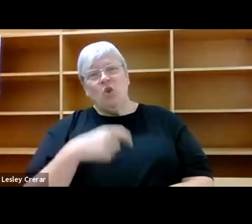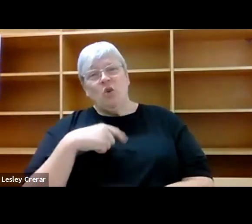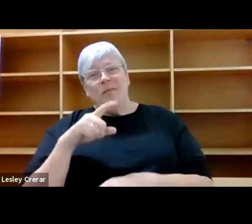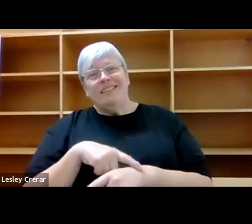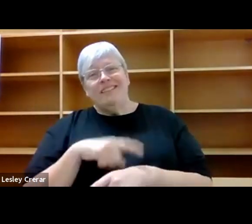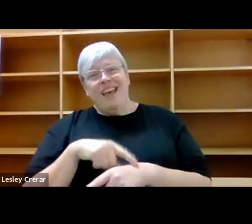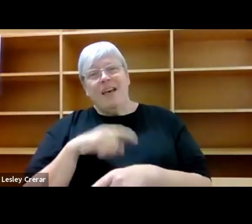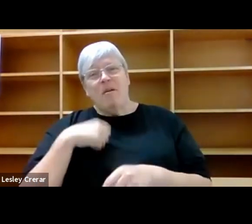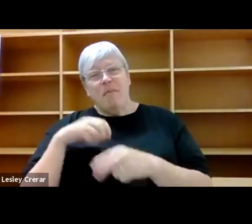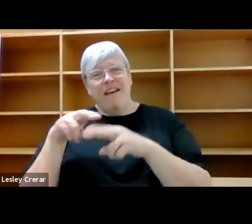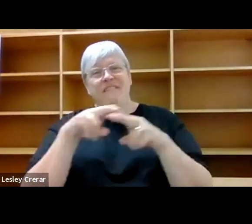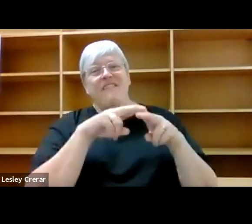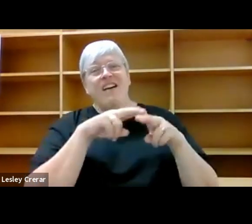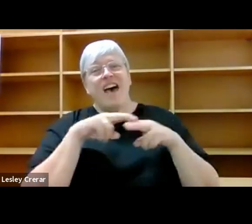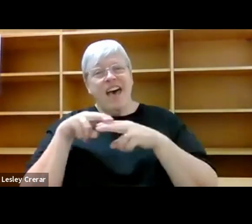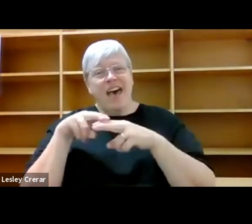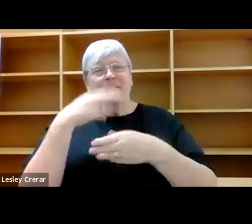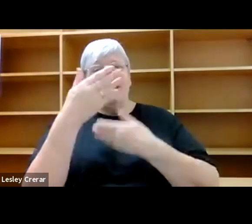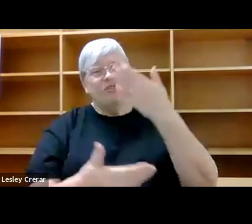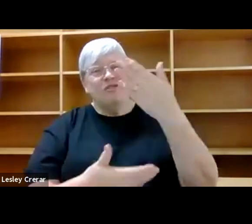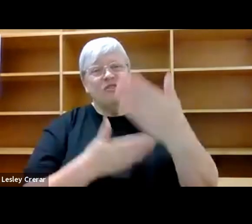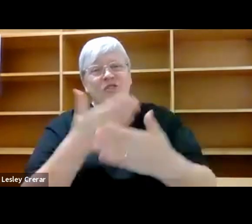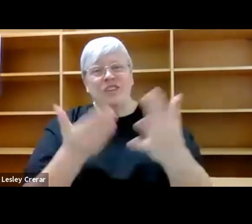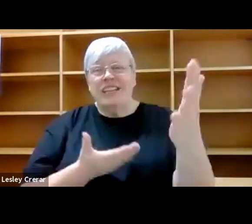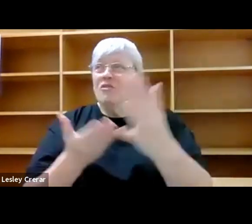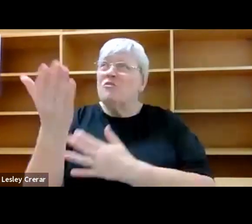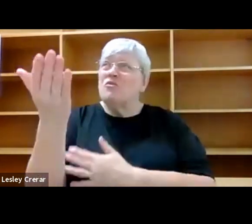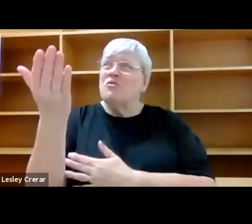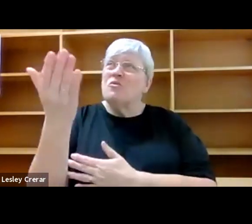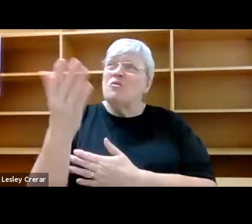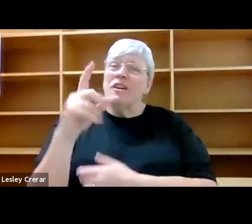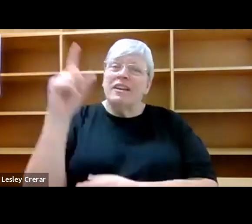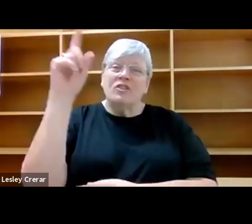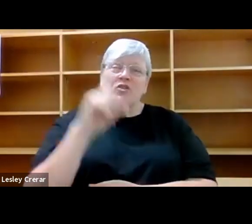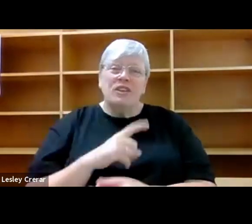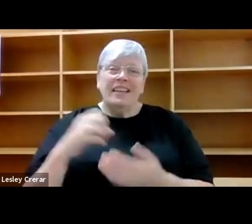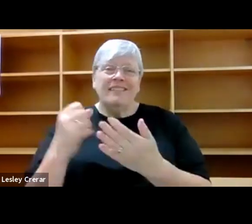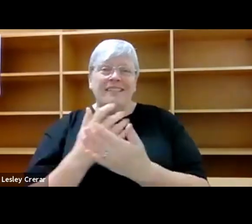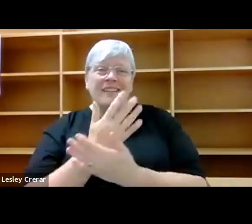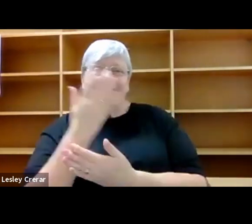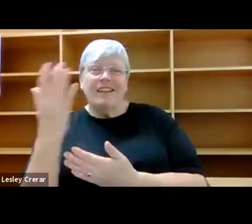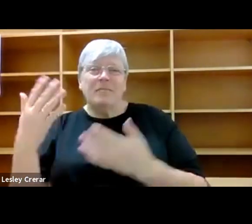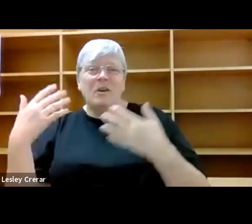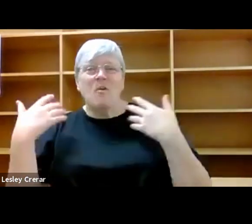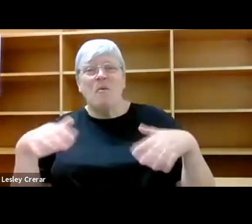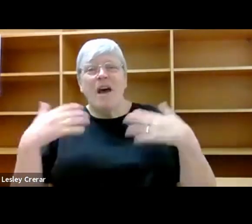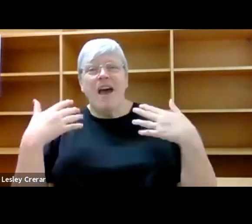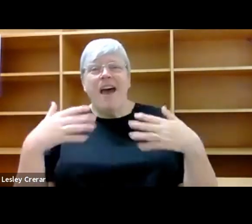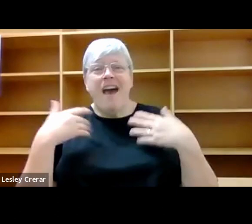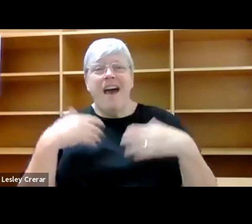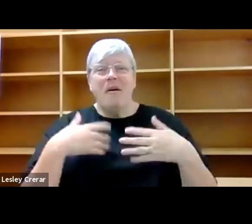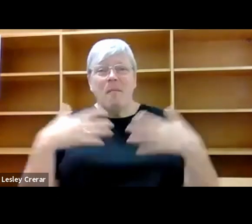through green and unfurling dendrological time, to that which far exceeds the scope of my understanding,